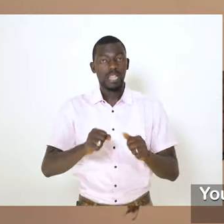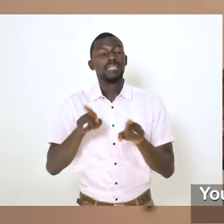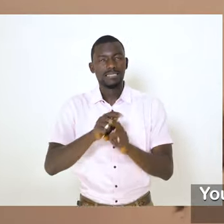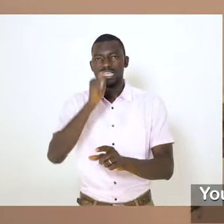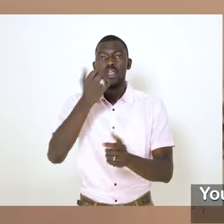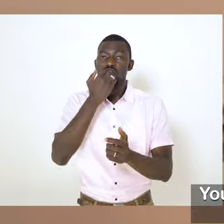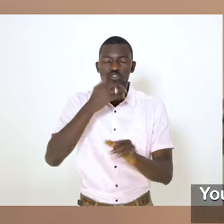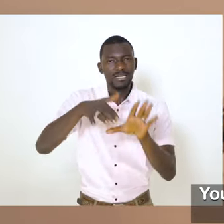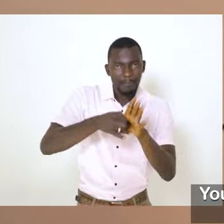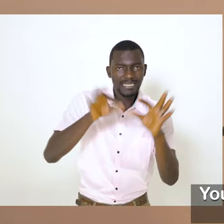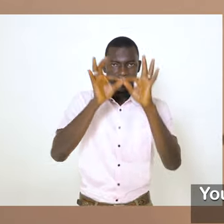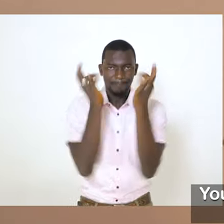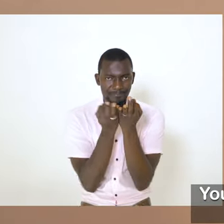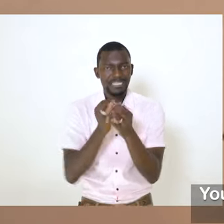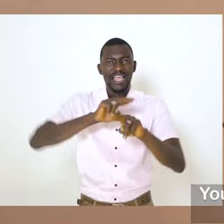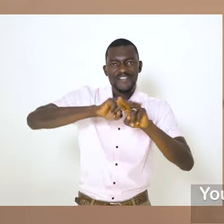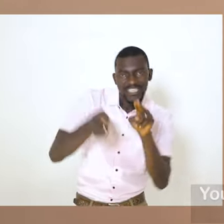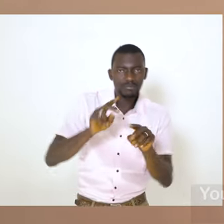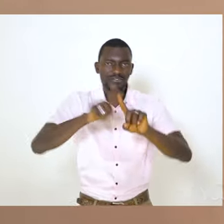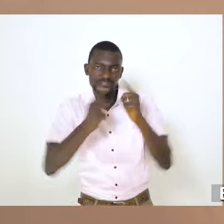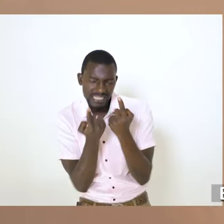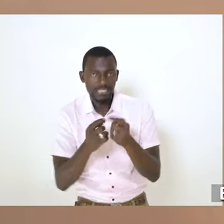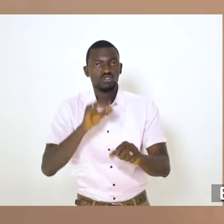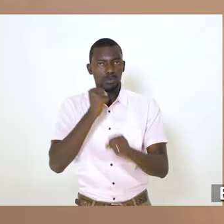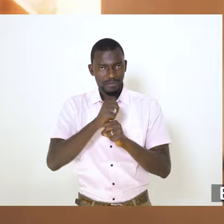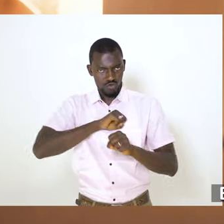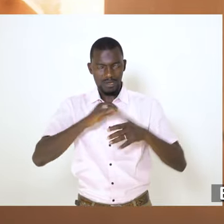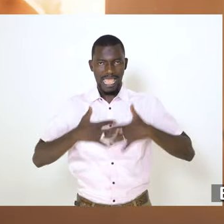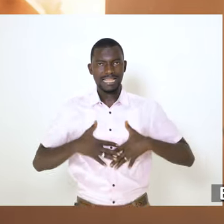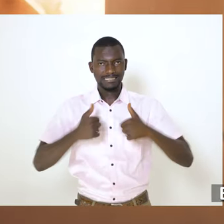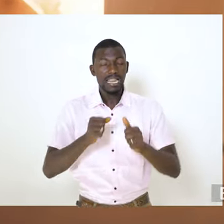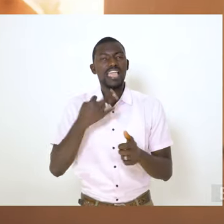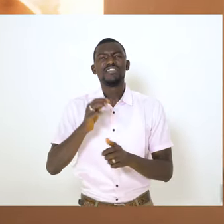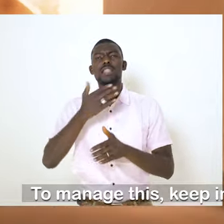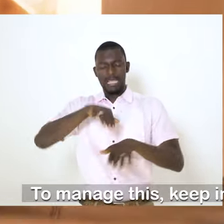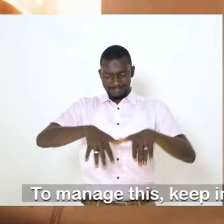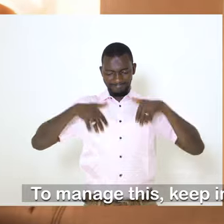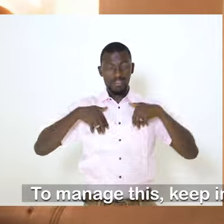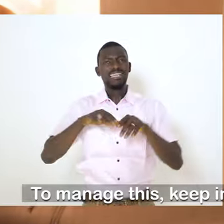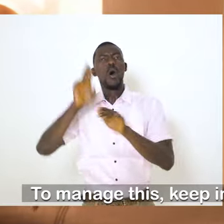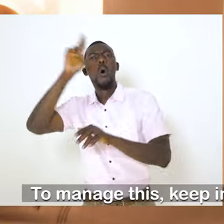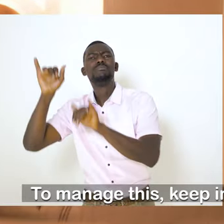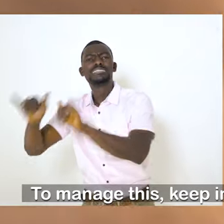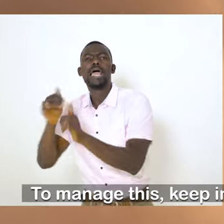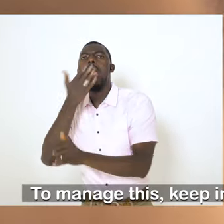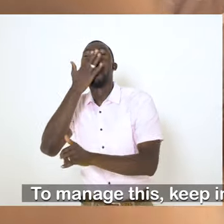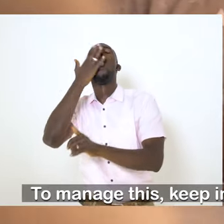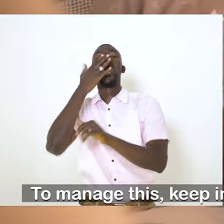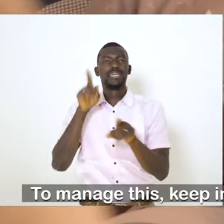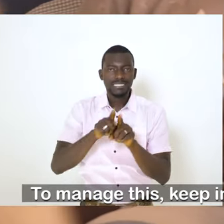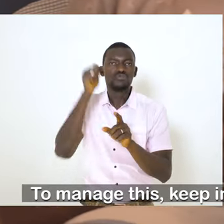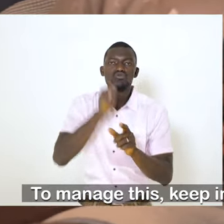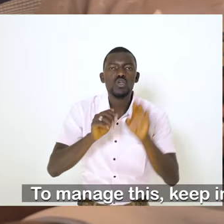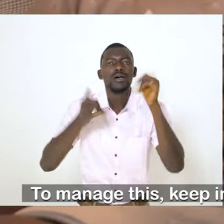foods such as protein, fruits and vegetables to build your immunity. Being in isolation can be stressful and boring. To manage this, keep in touch with your